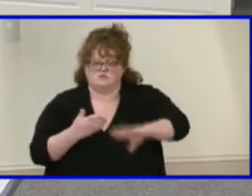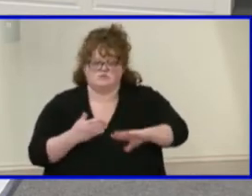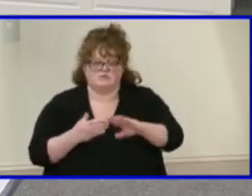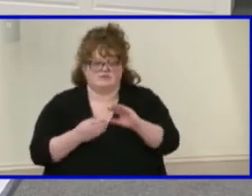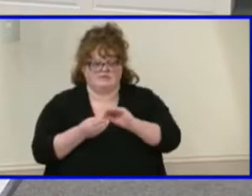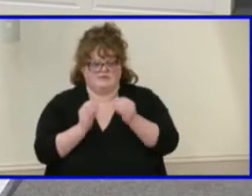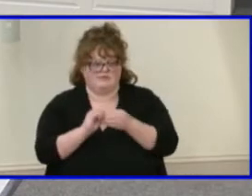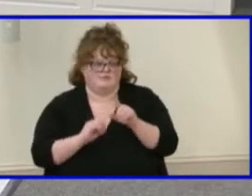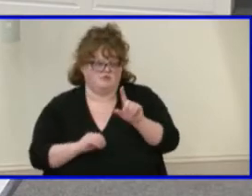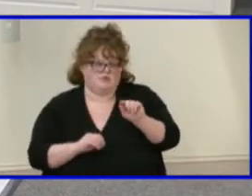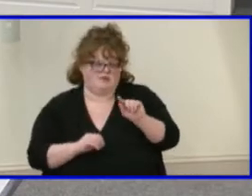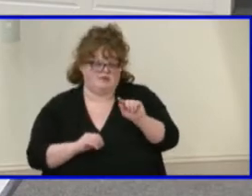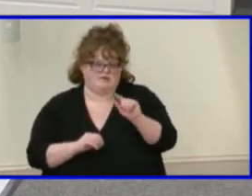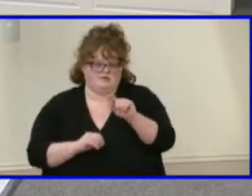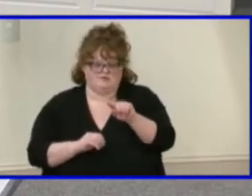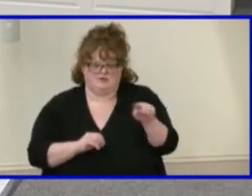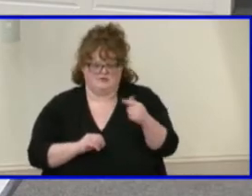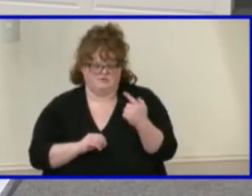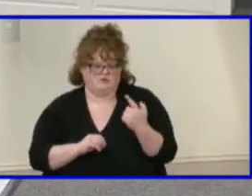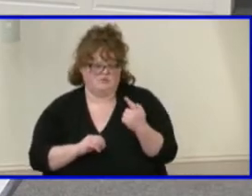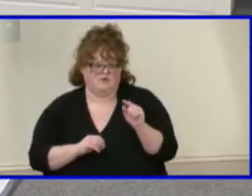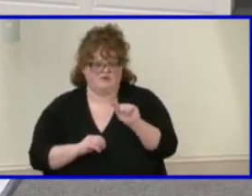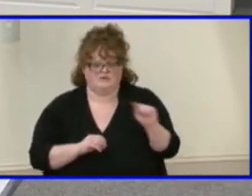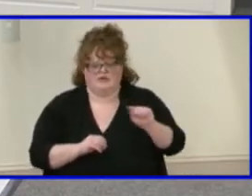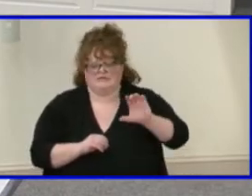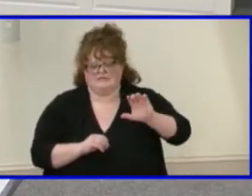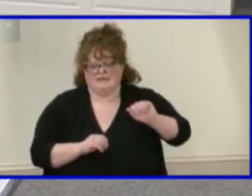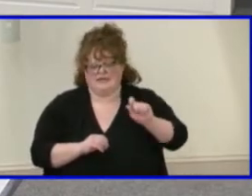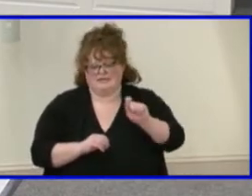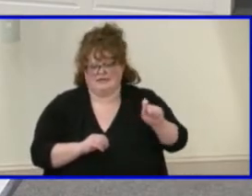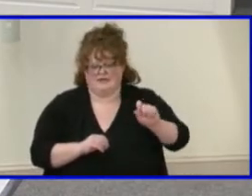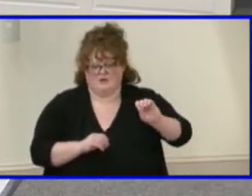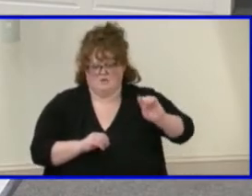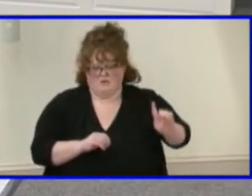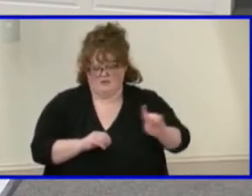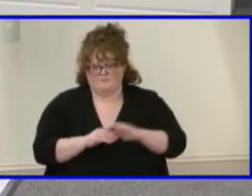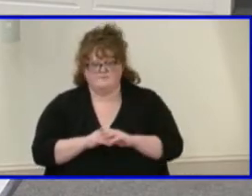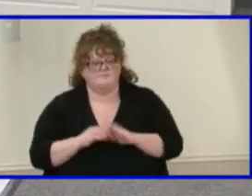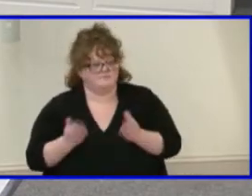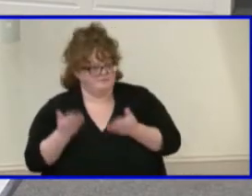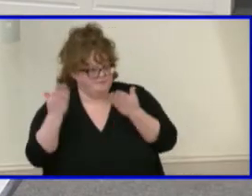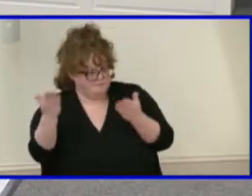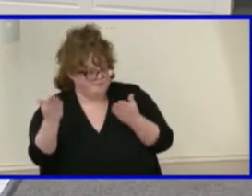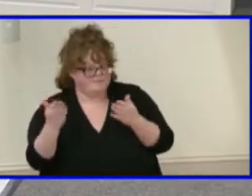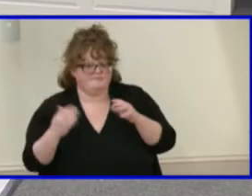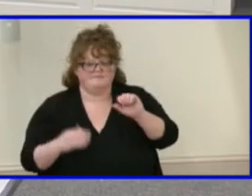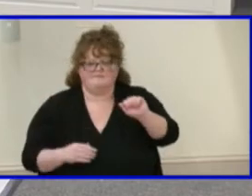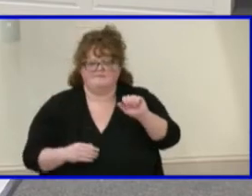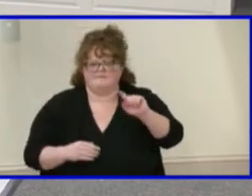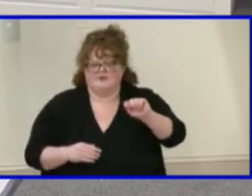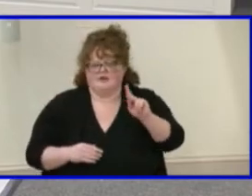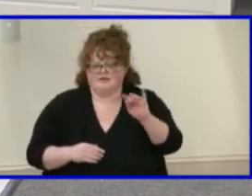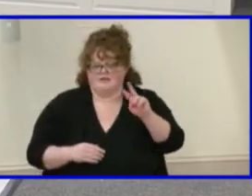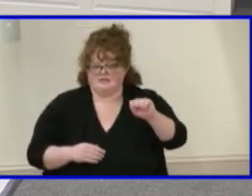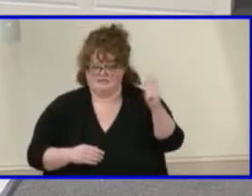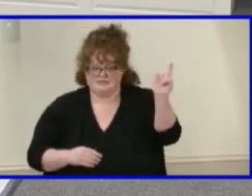20-21-CA-01? So moved. Been moved by Mrs. Atkins. Is there a second?